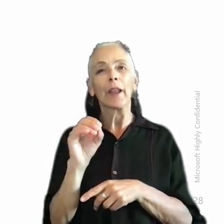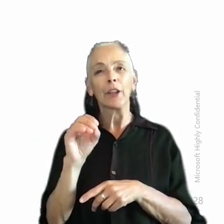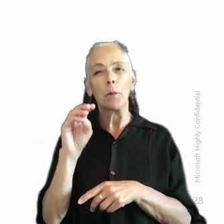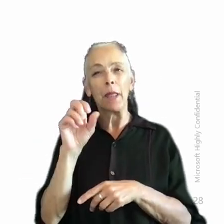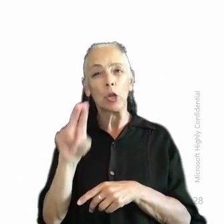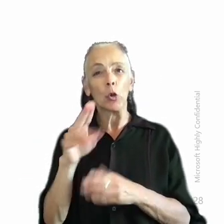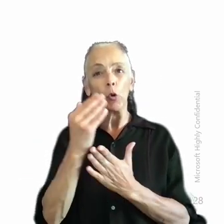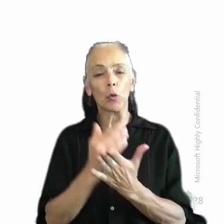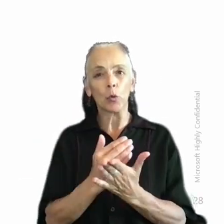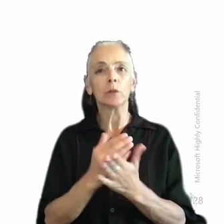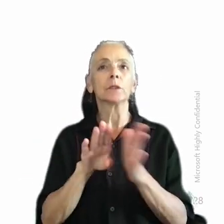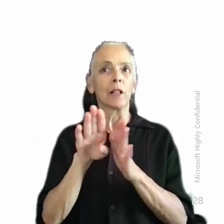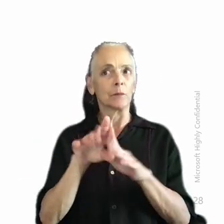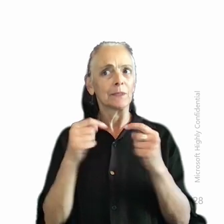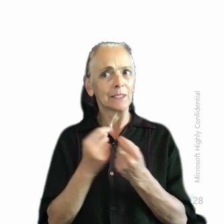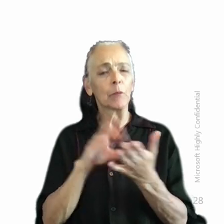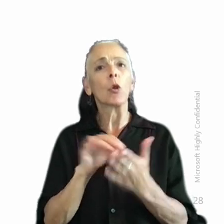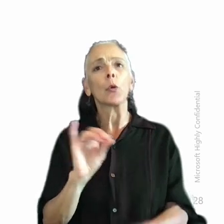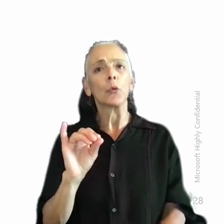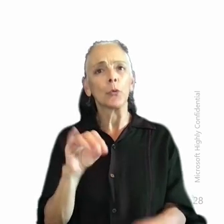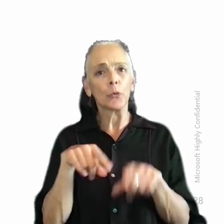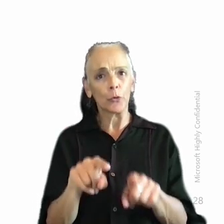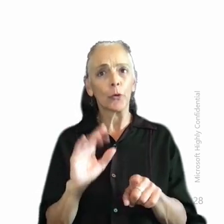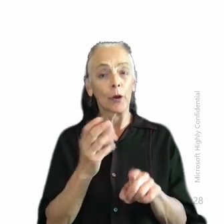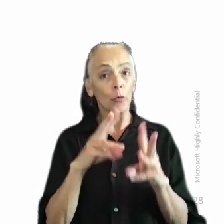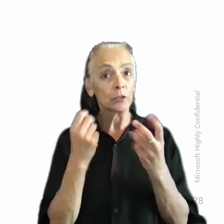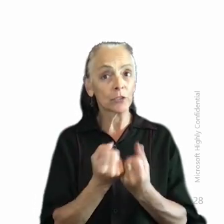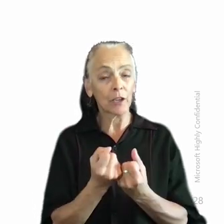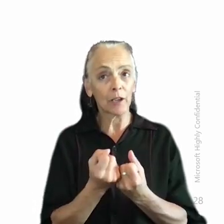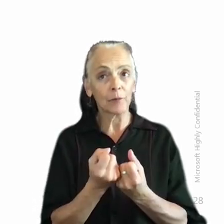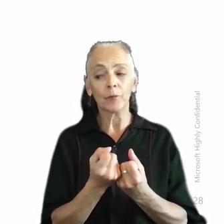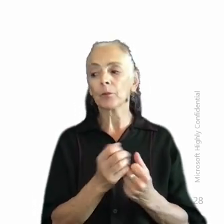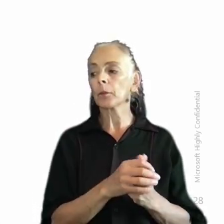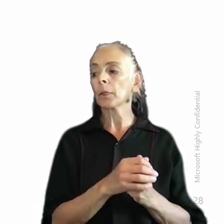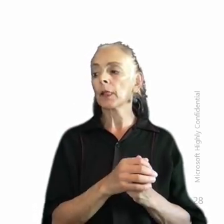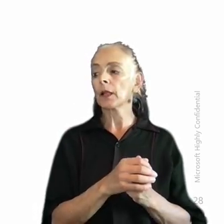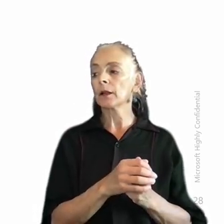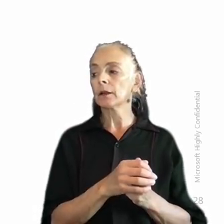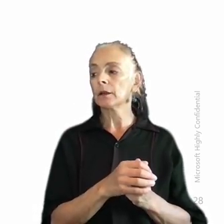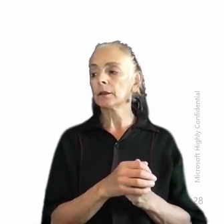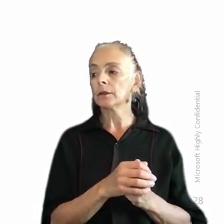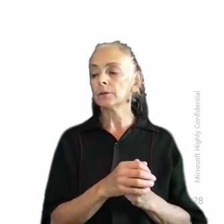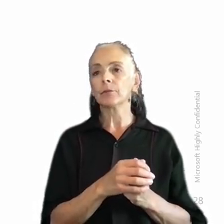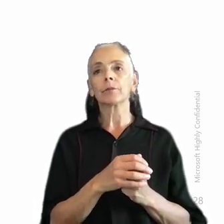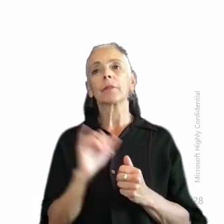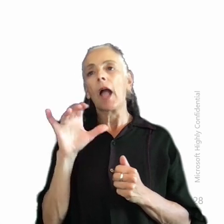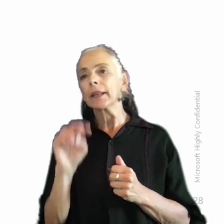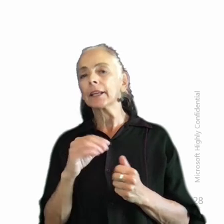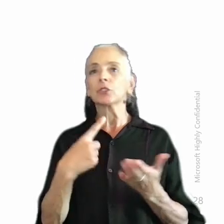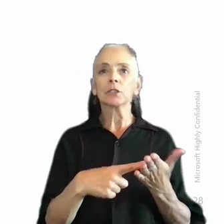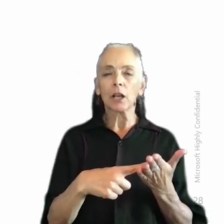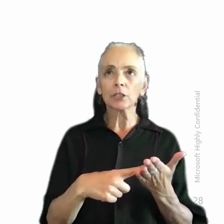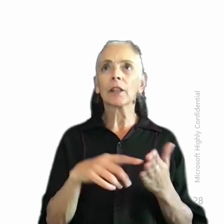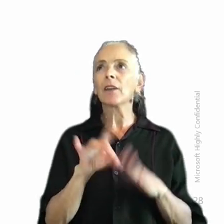team also learned about during the inclusive design workshop. During ideation and discussion, the team realized that they could actually alleviate those